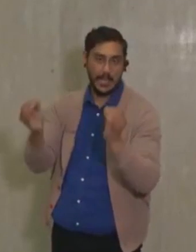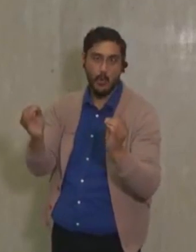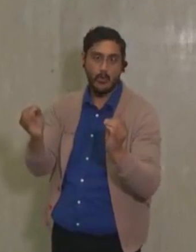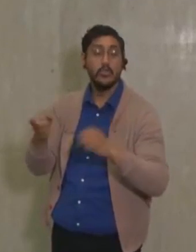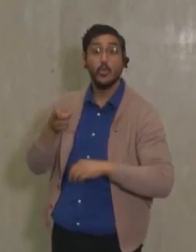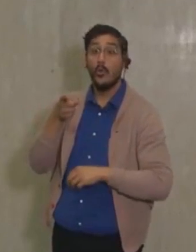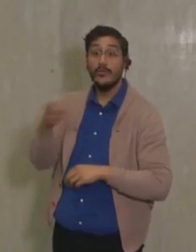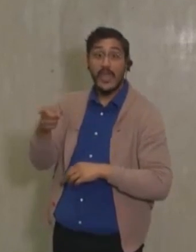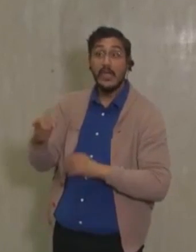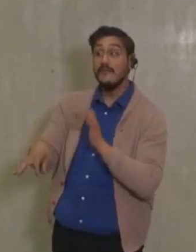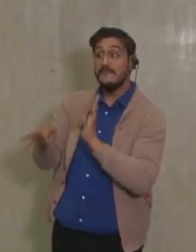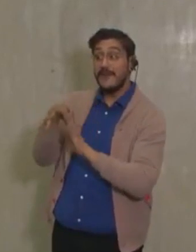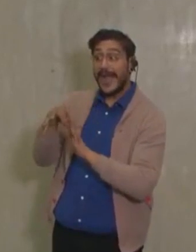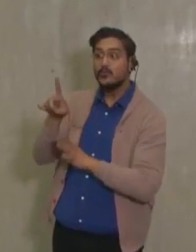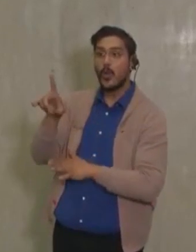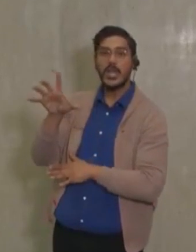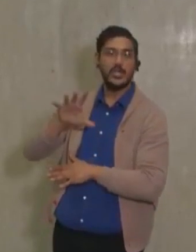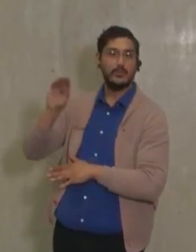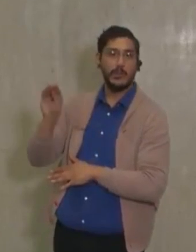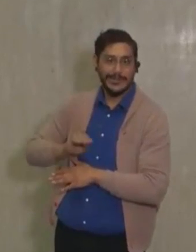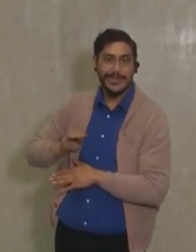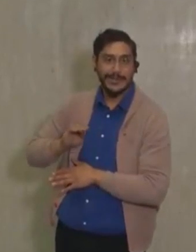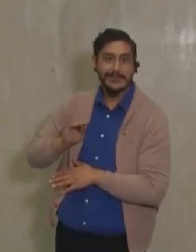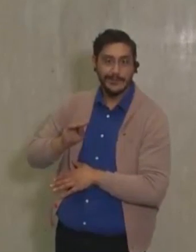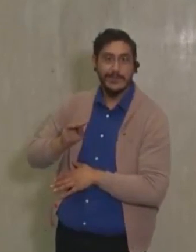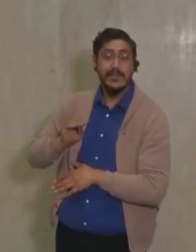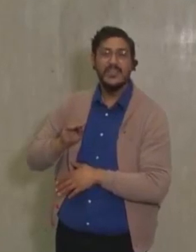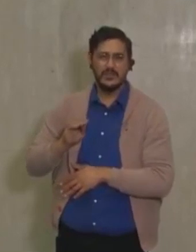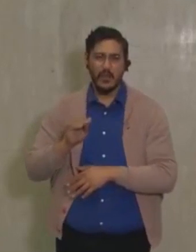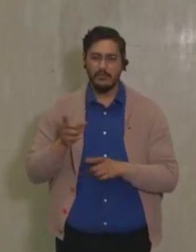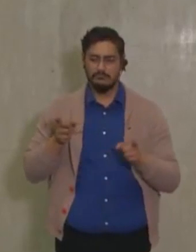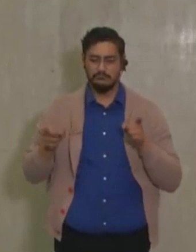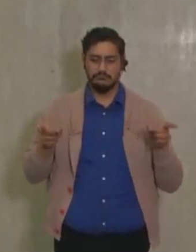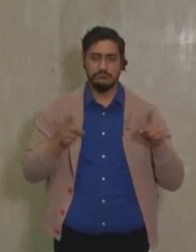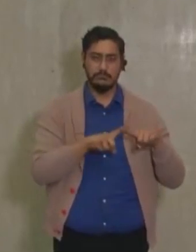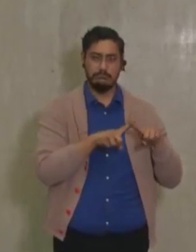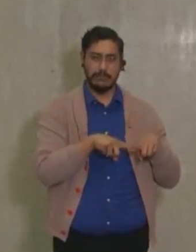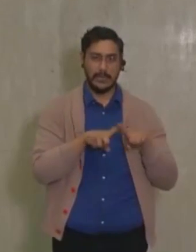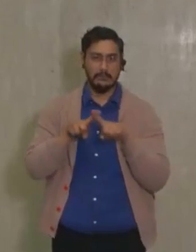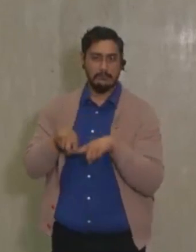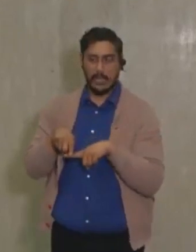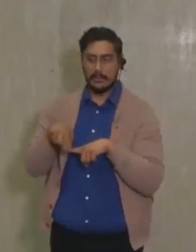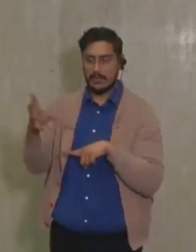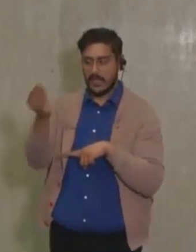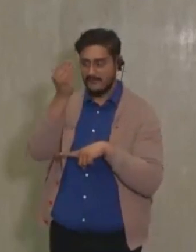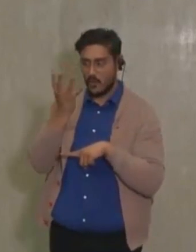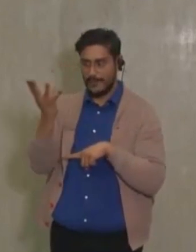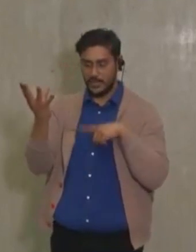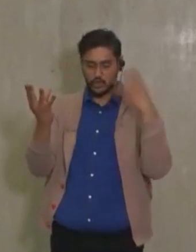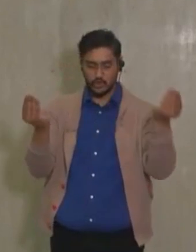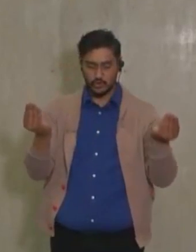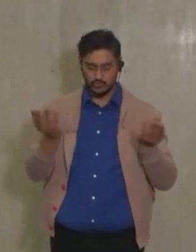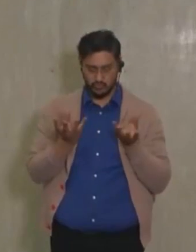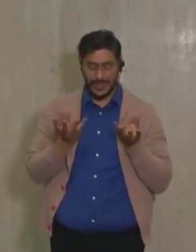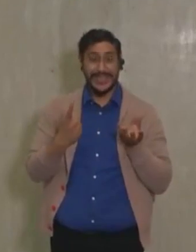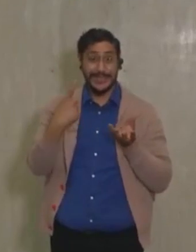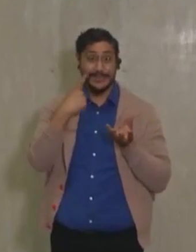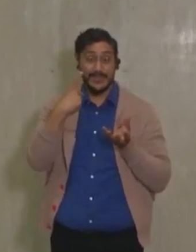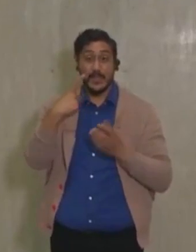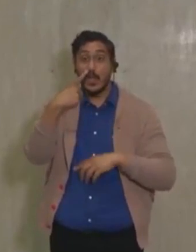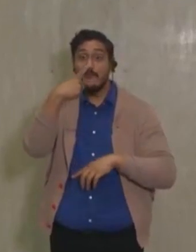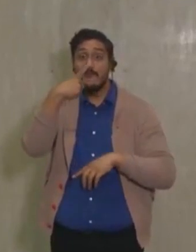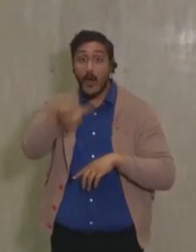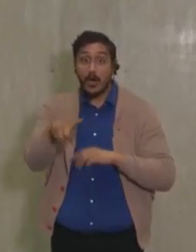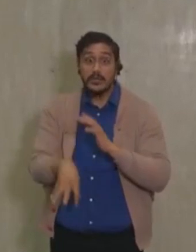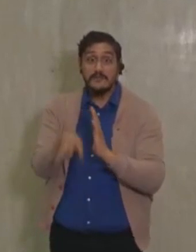100%. So in general, based on these two assessments, we think that the false positive rate of the test is really